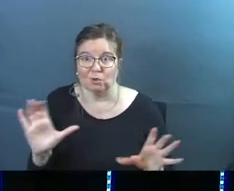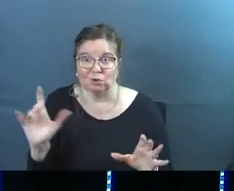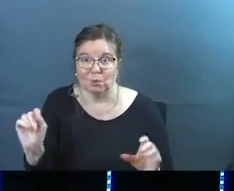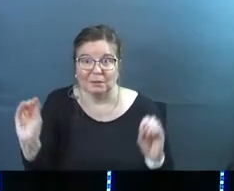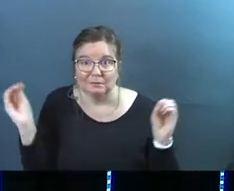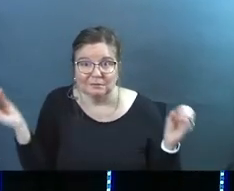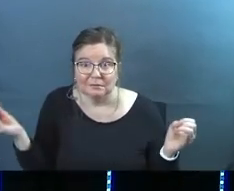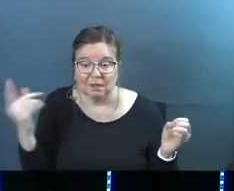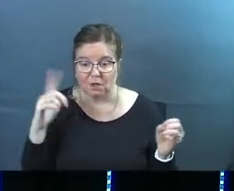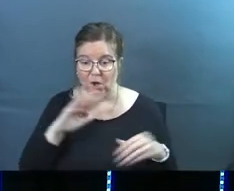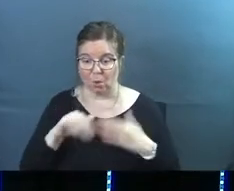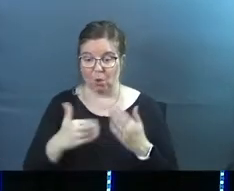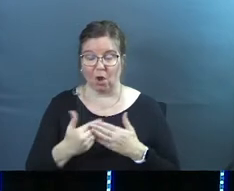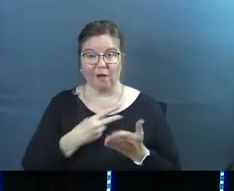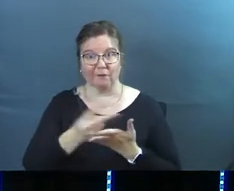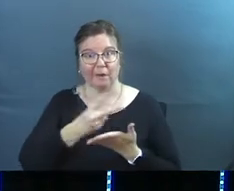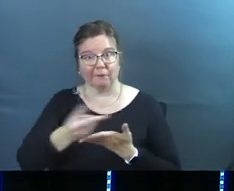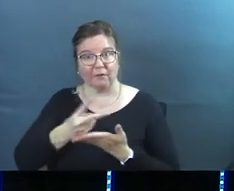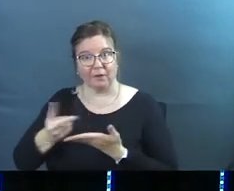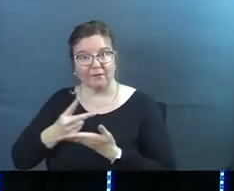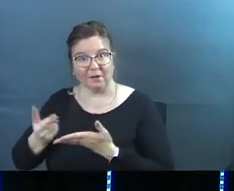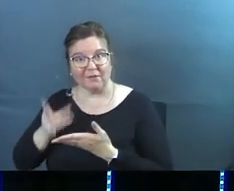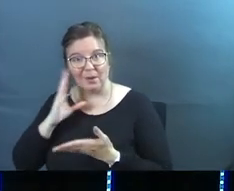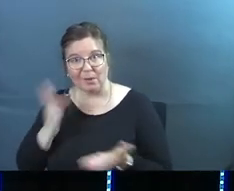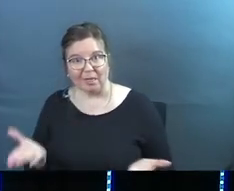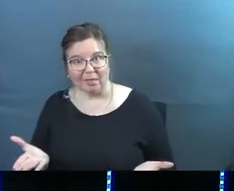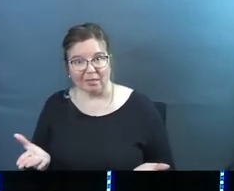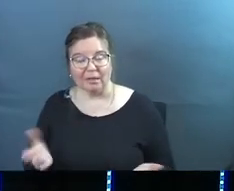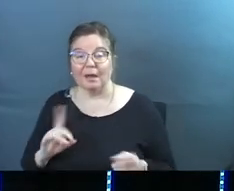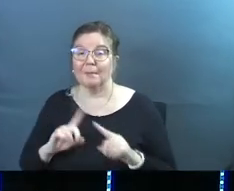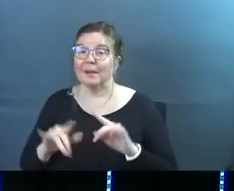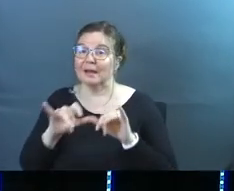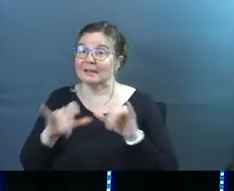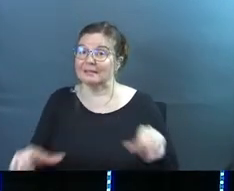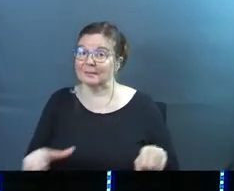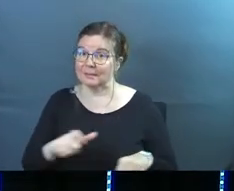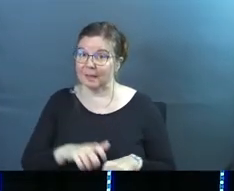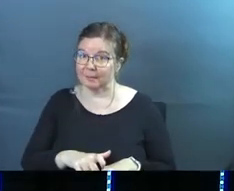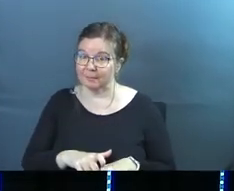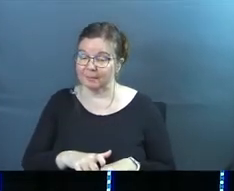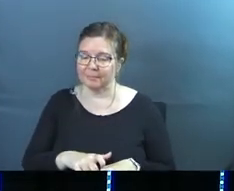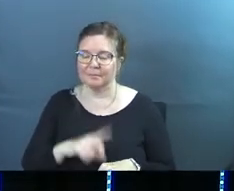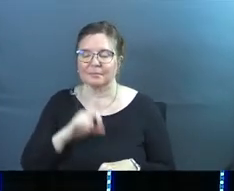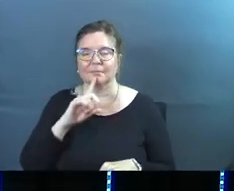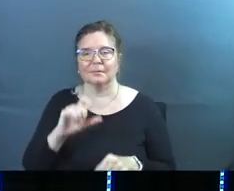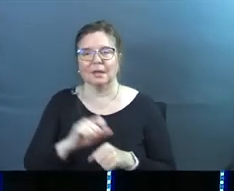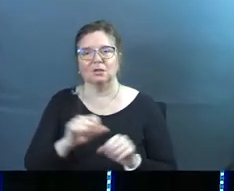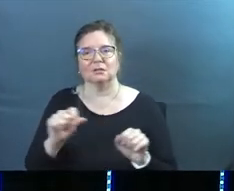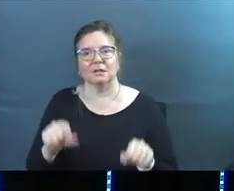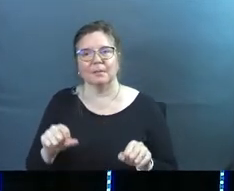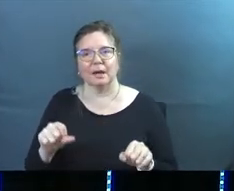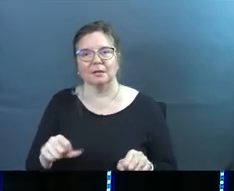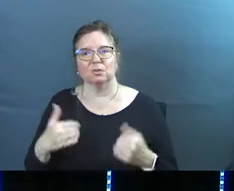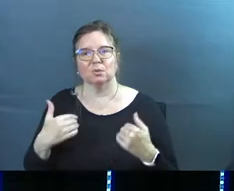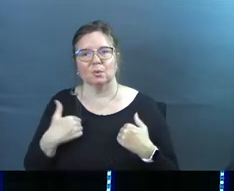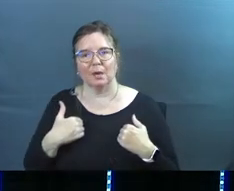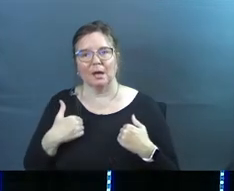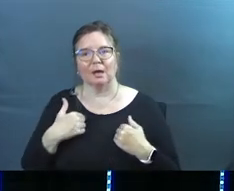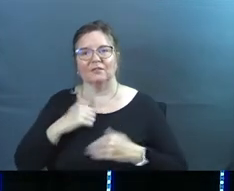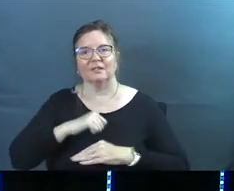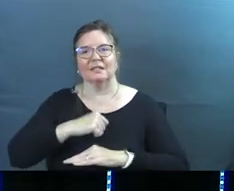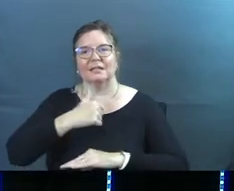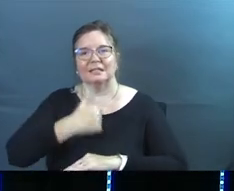do it. Because we're all going to fail at that list. But at the same time, there is the possibility to have